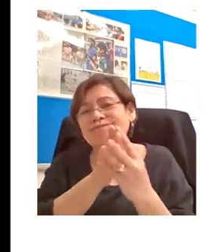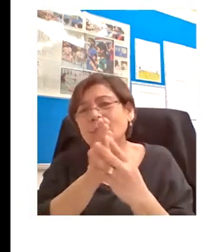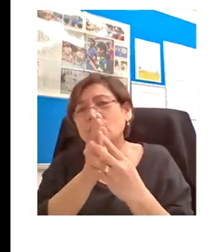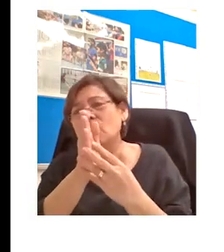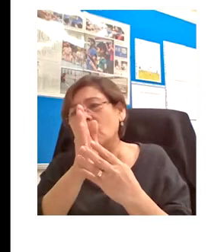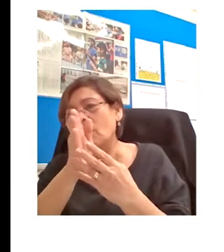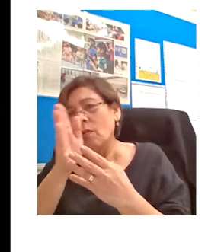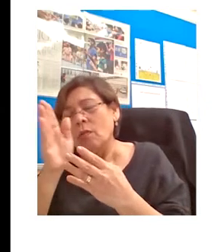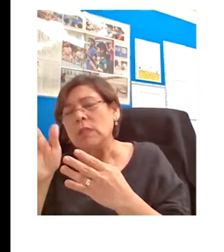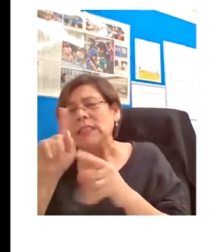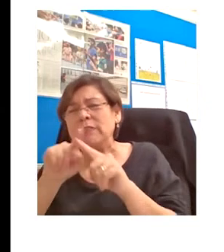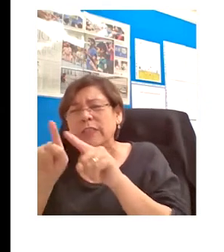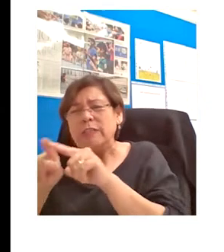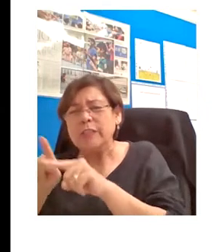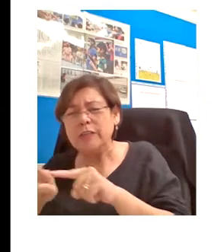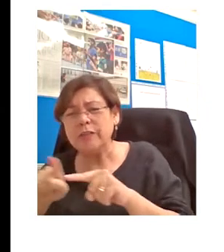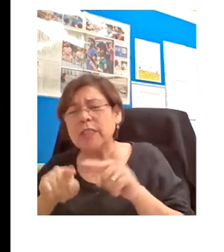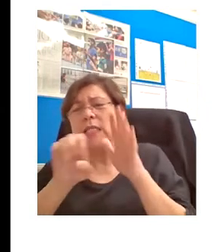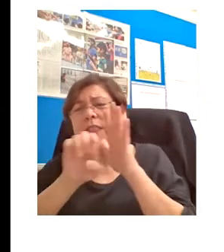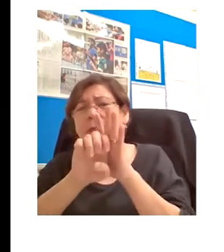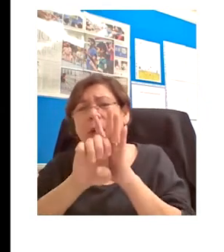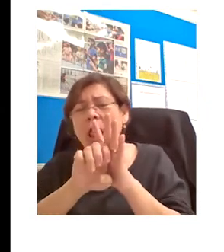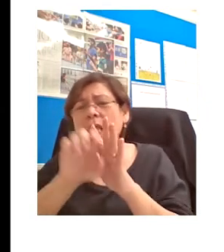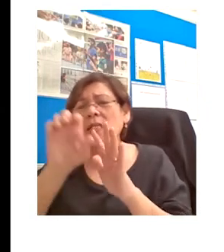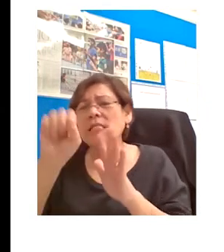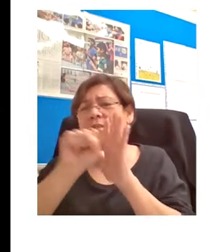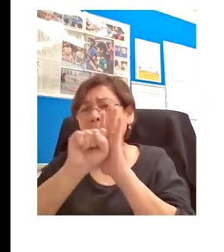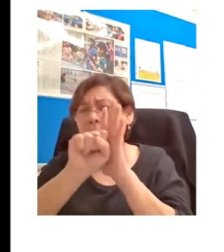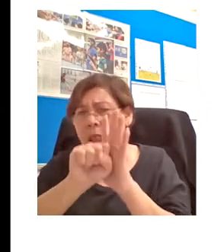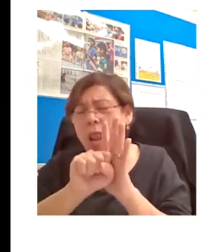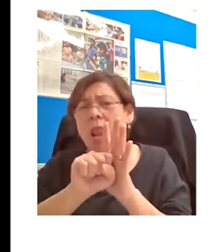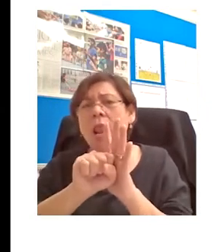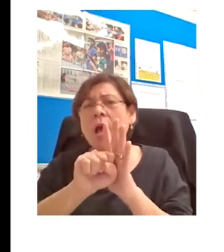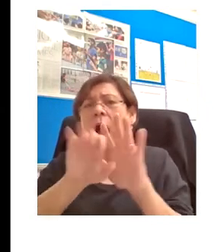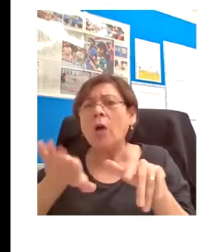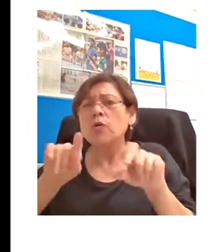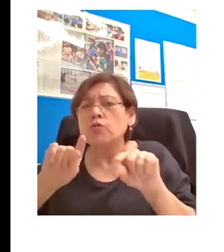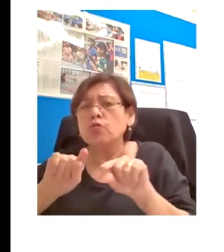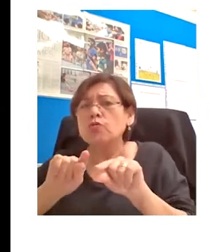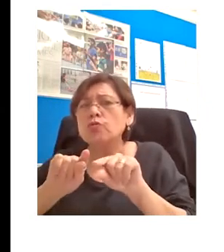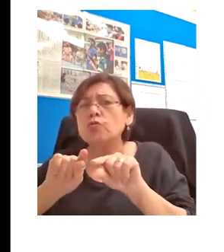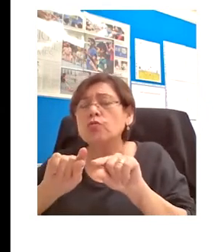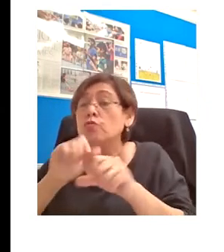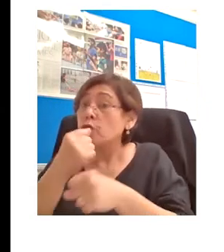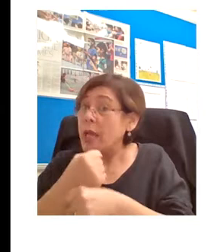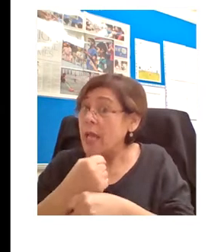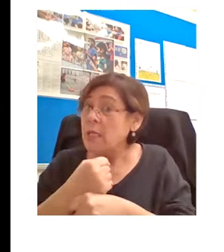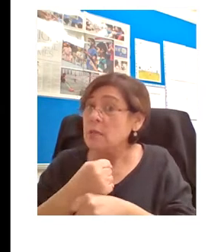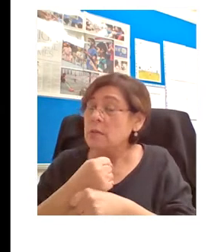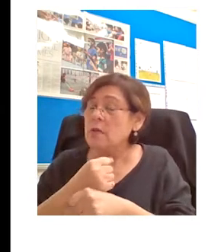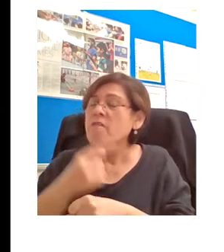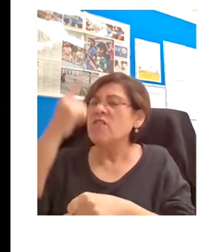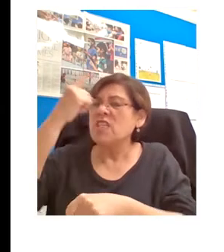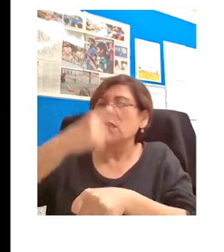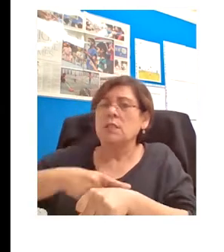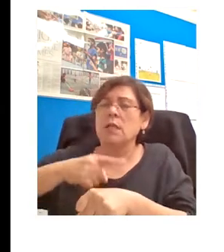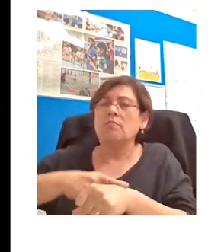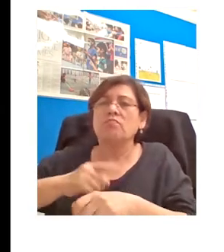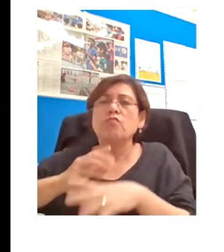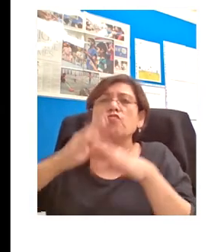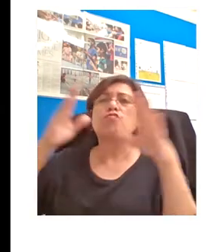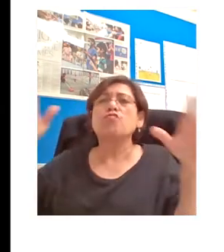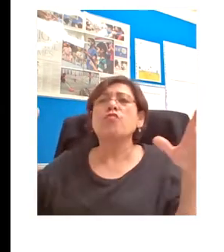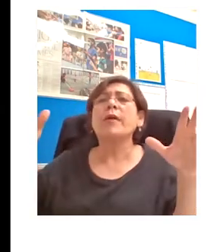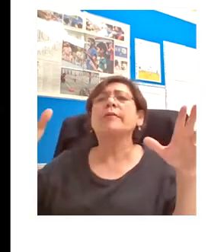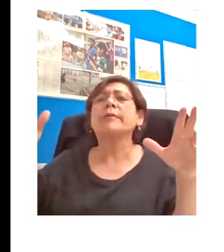specimens in the 17th century to create the first great scientific publication published by the Oxford University Press in the